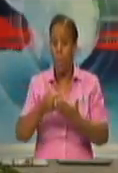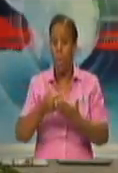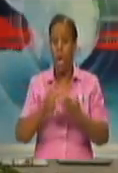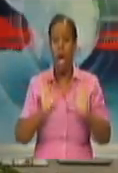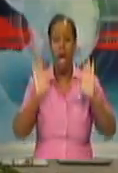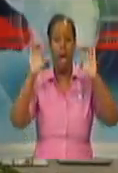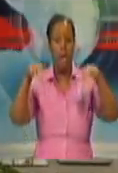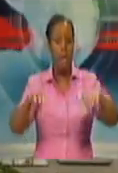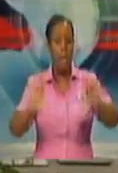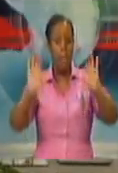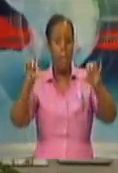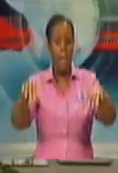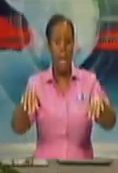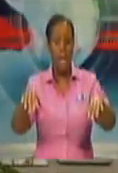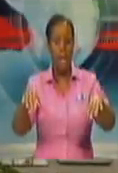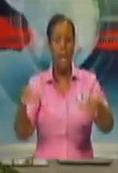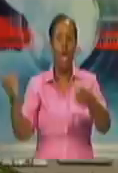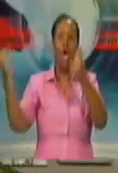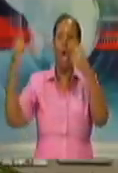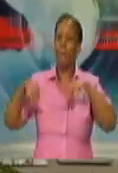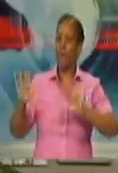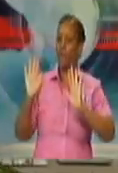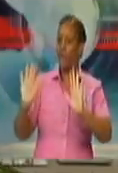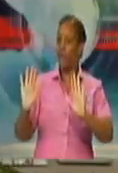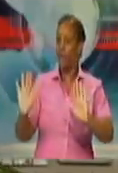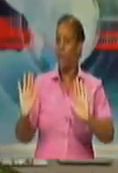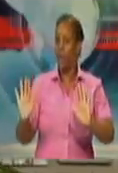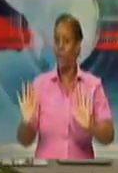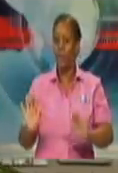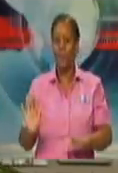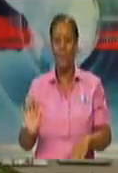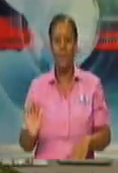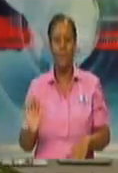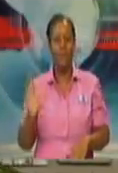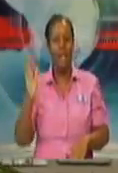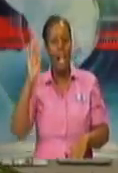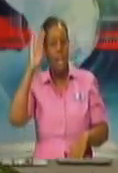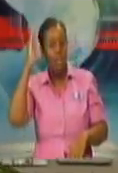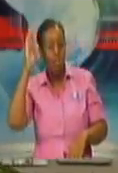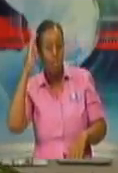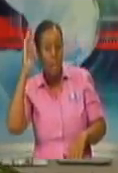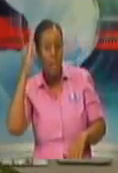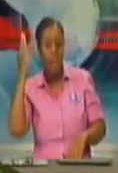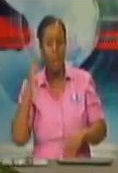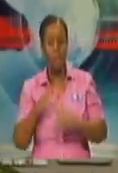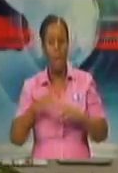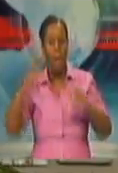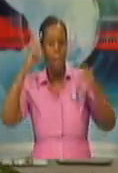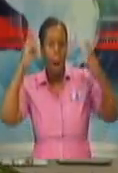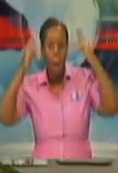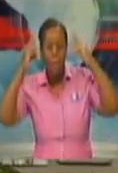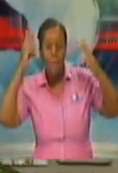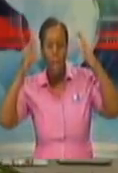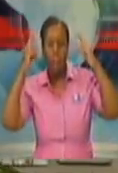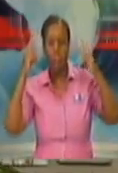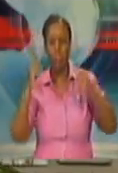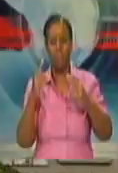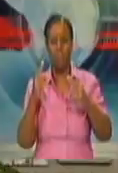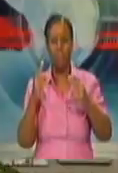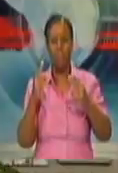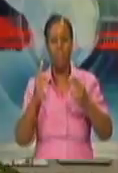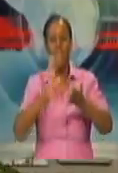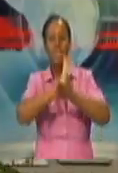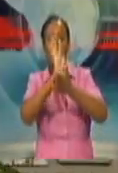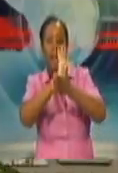barbershops, religious institutions, pubs, cinemas, and others, to hold strain a little while longer, because these